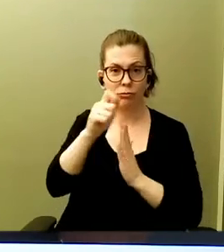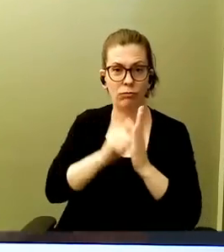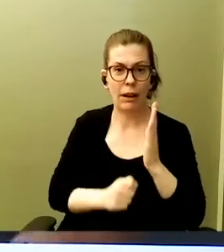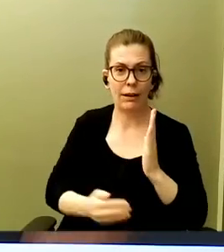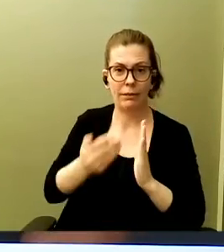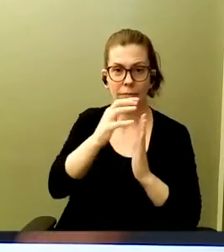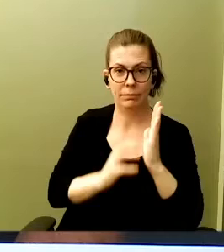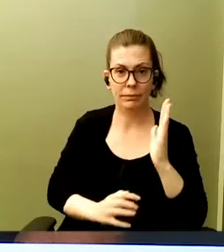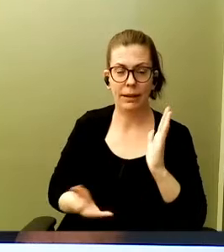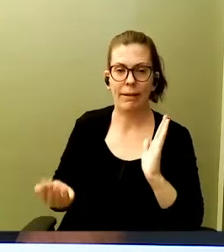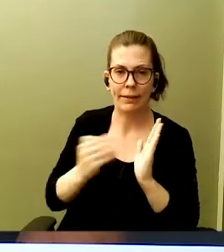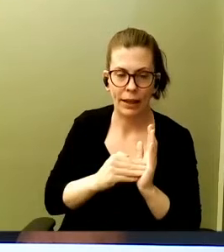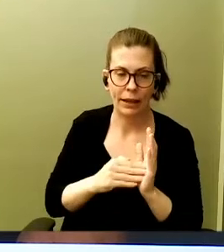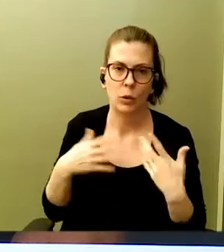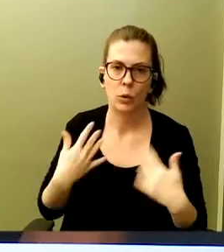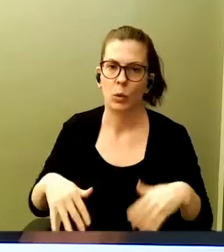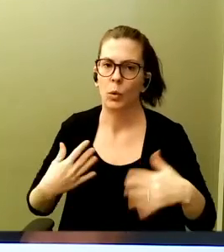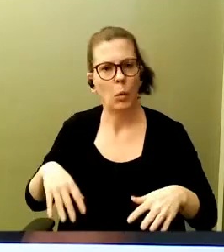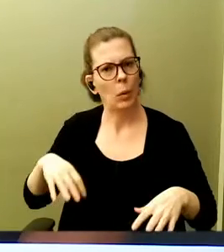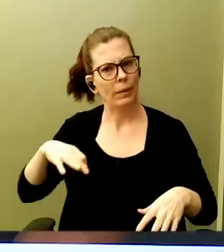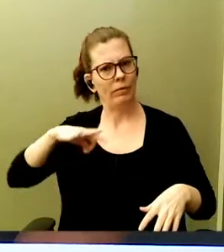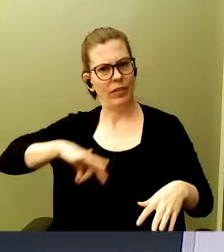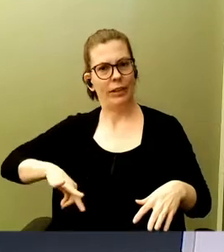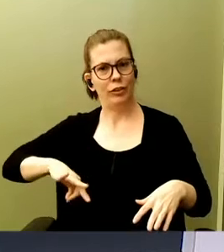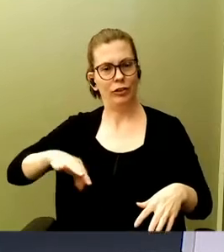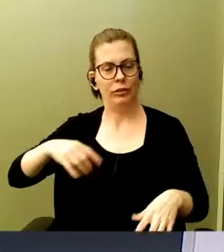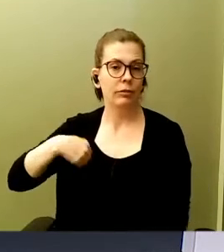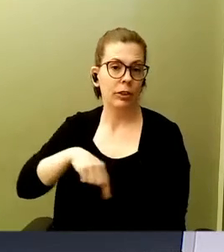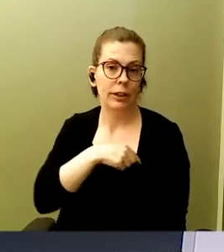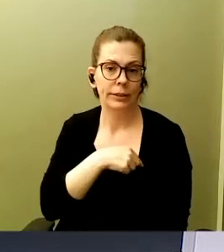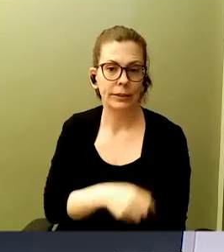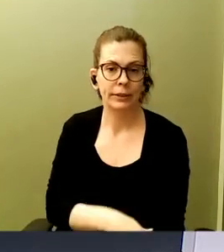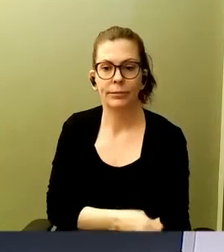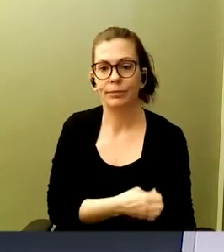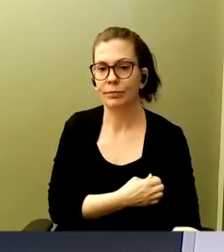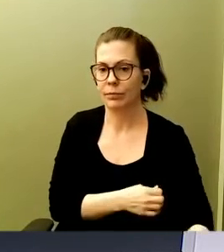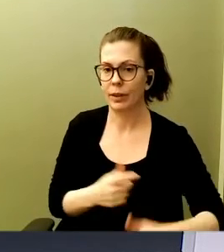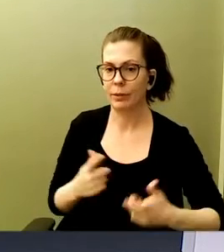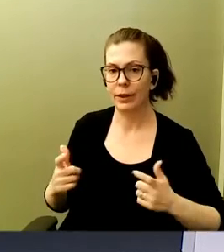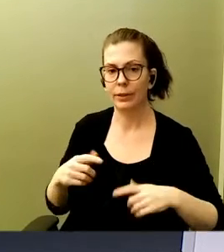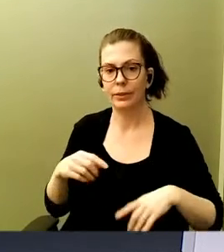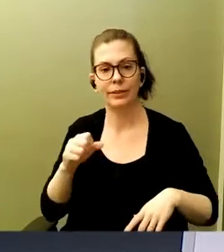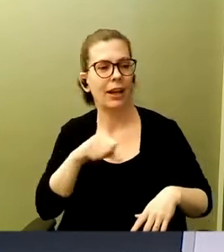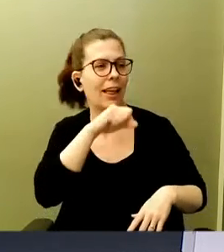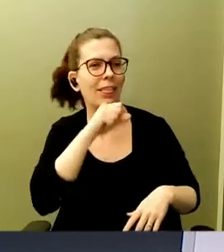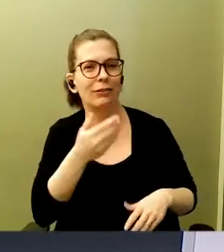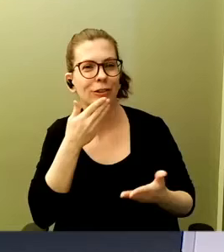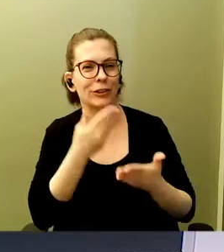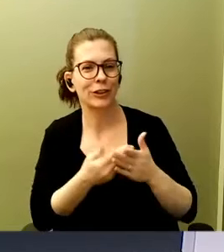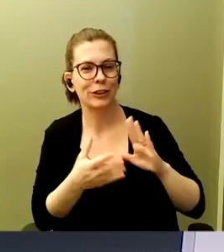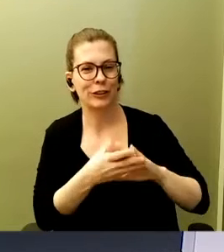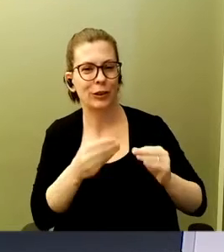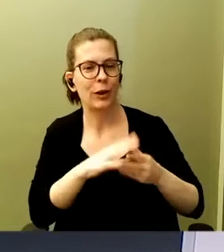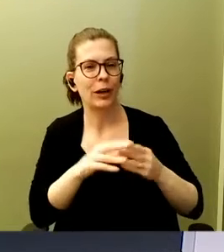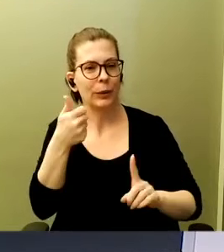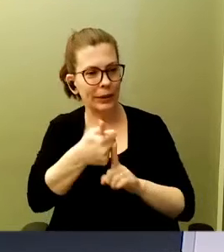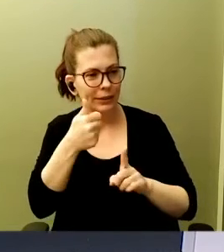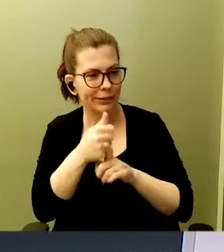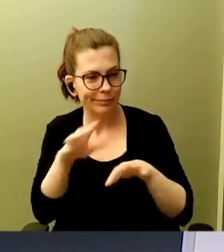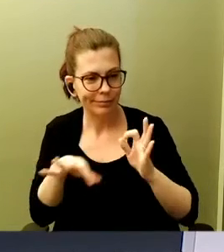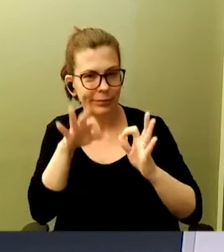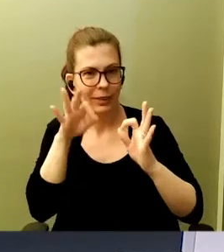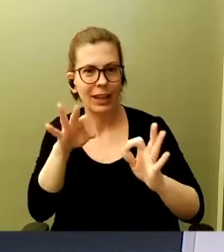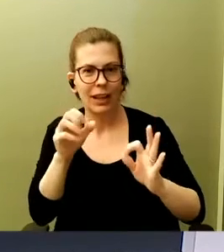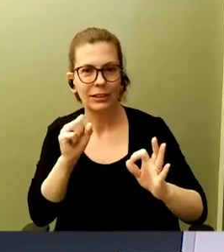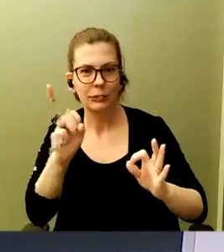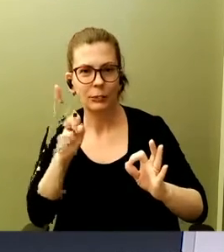is a huge advantage for us. Massive. I love a good story when you're optimizing software with the hardware because